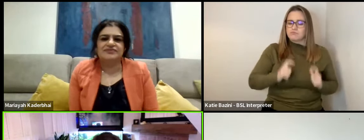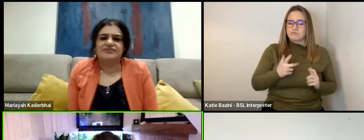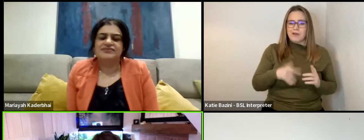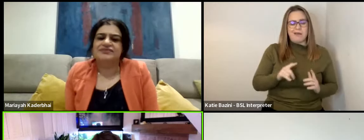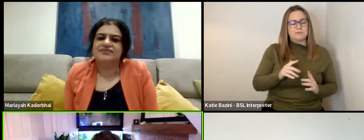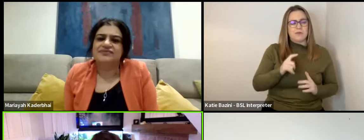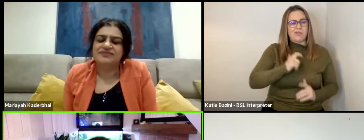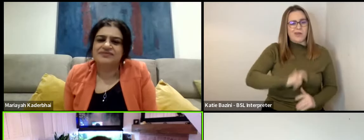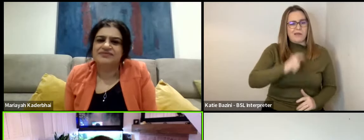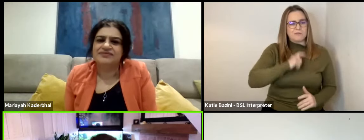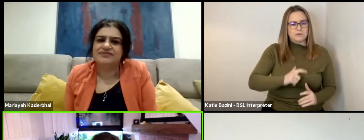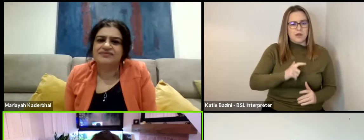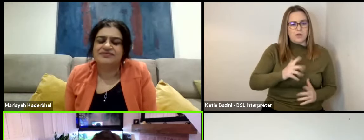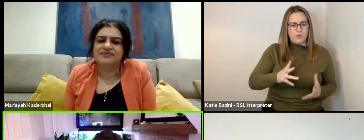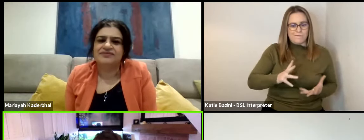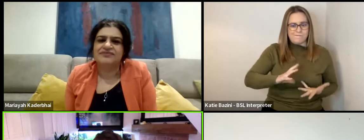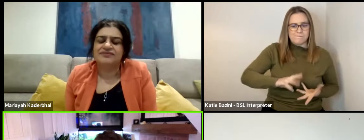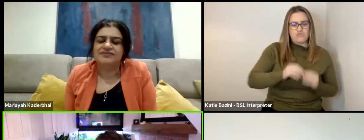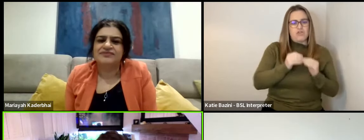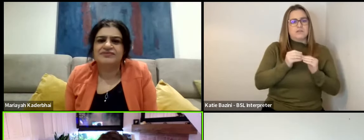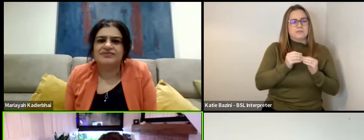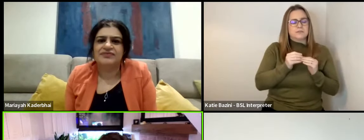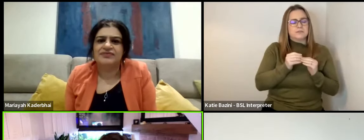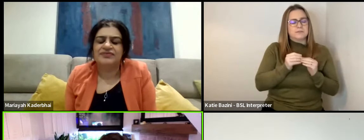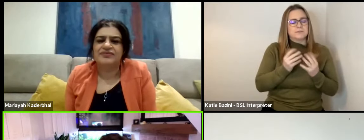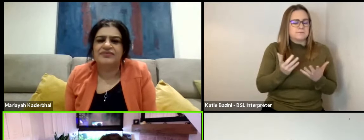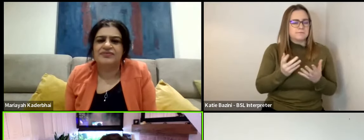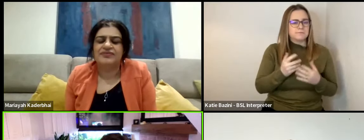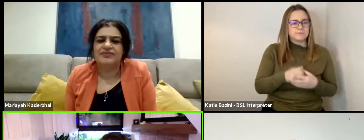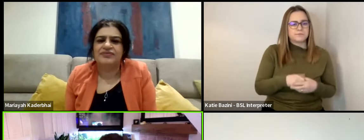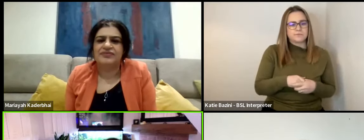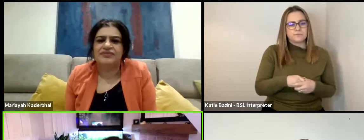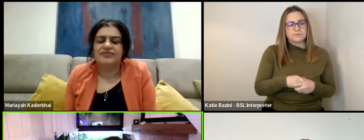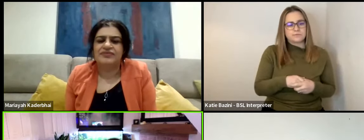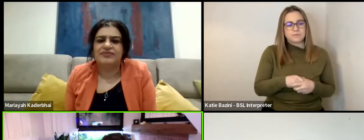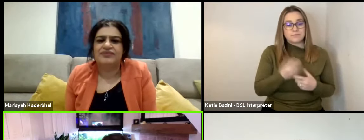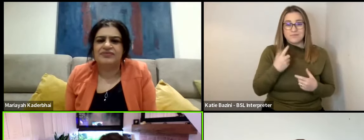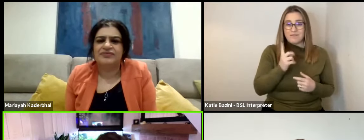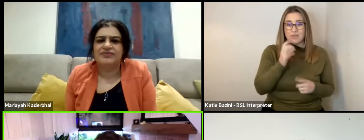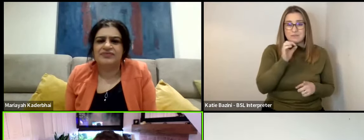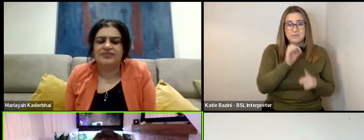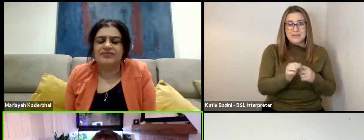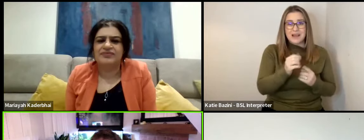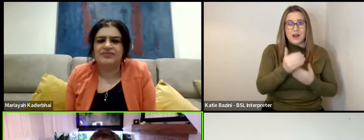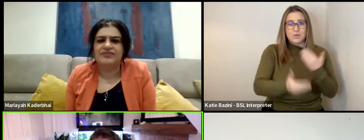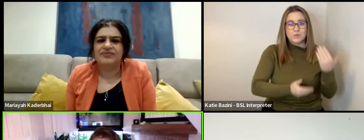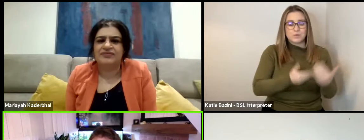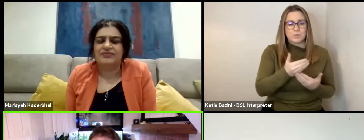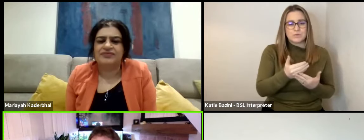structure that we've, that conscript of the character that we've created. And for this particular story,